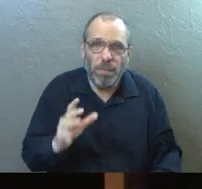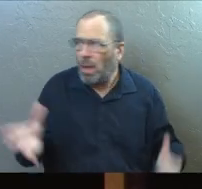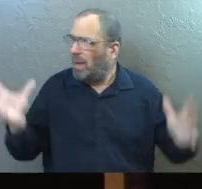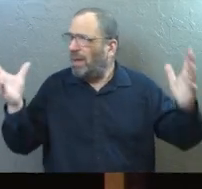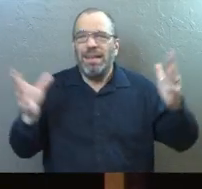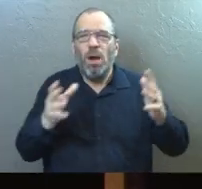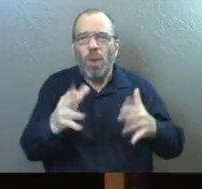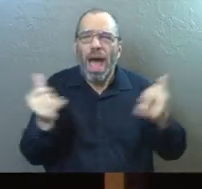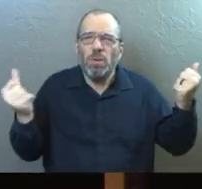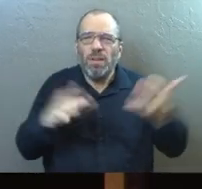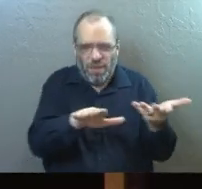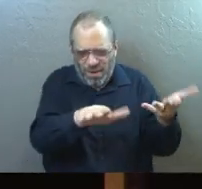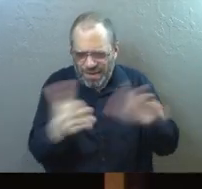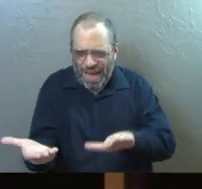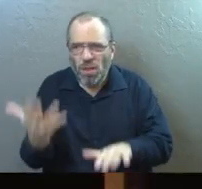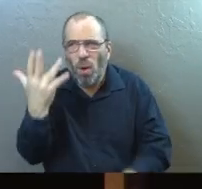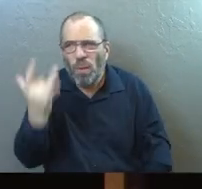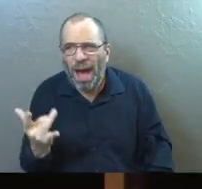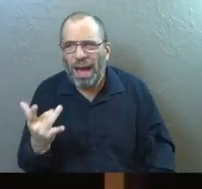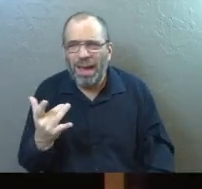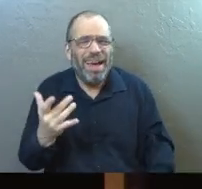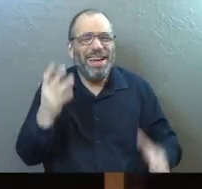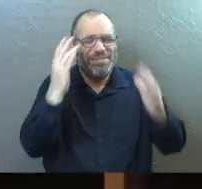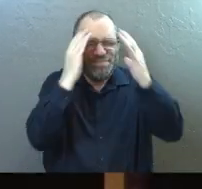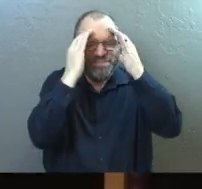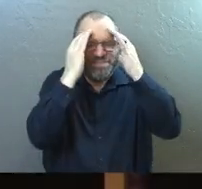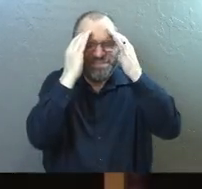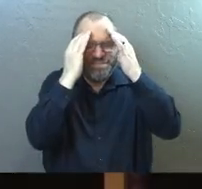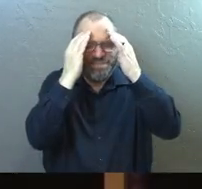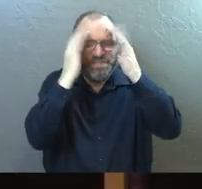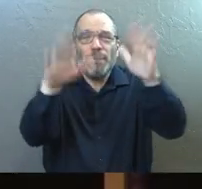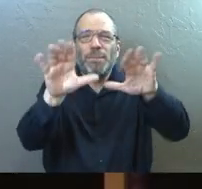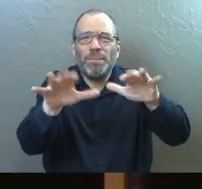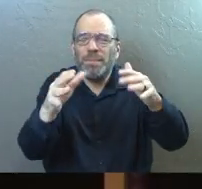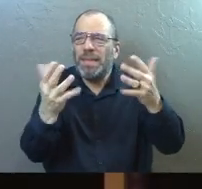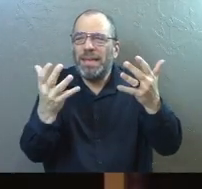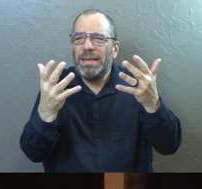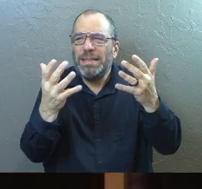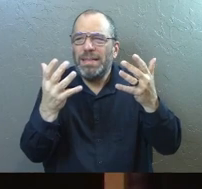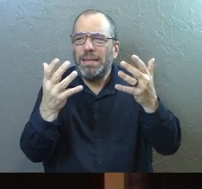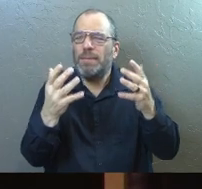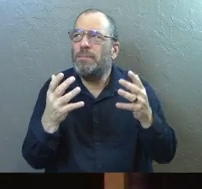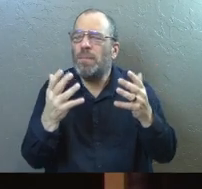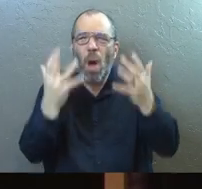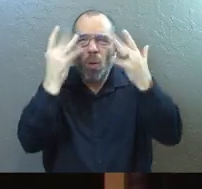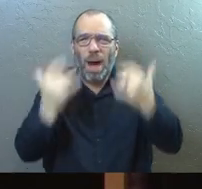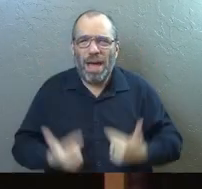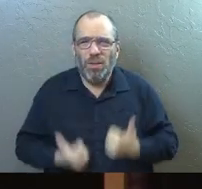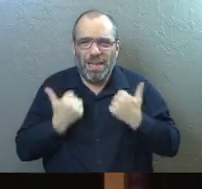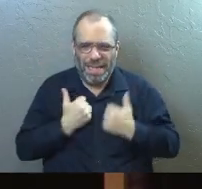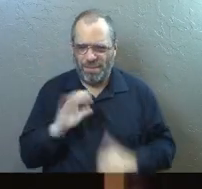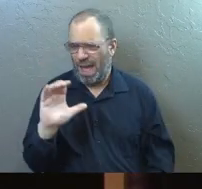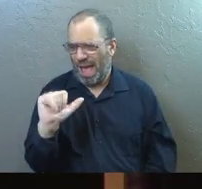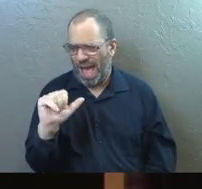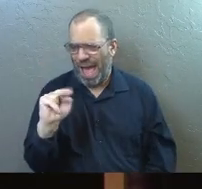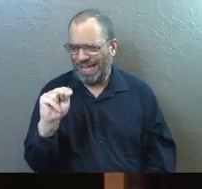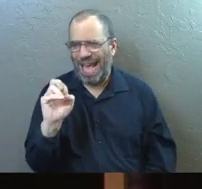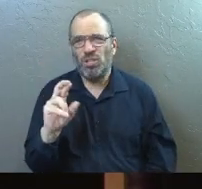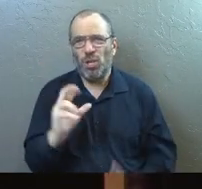Why would you fear your death? Why would you fear cancer